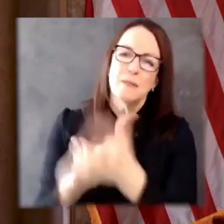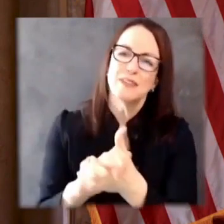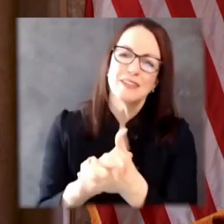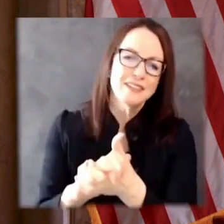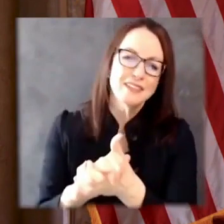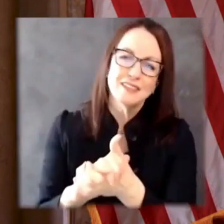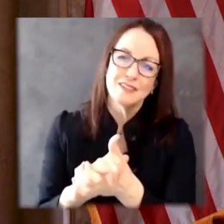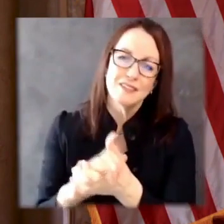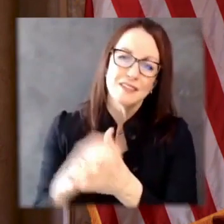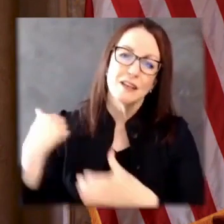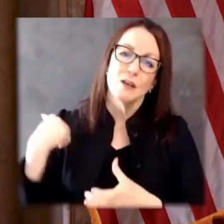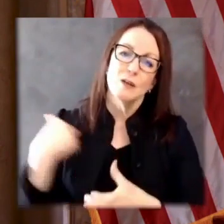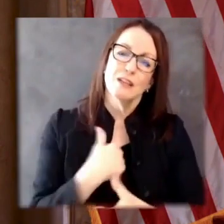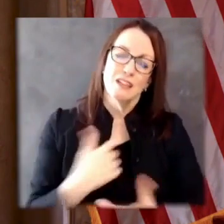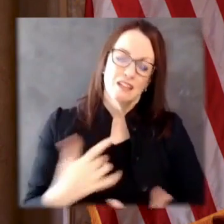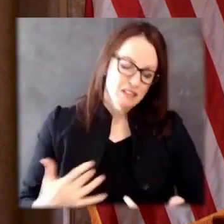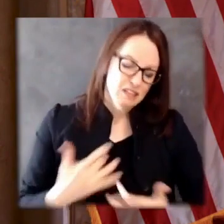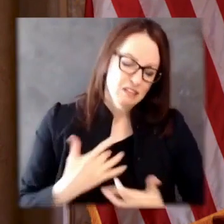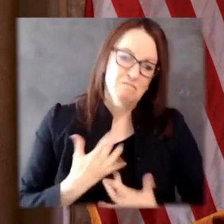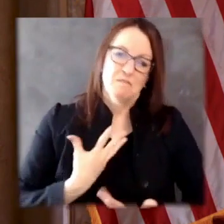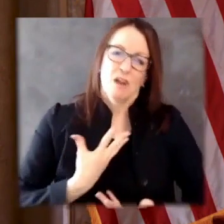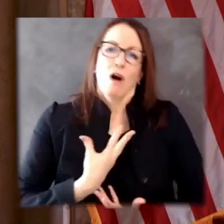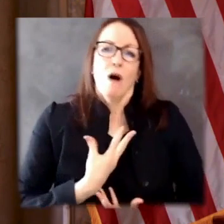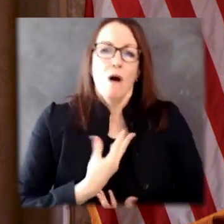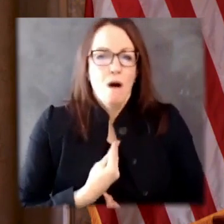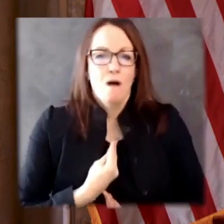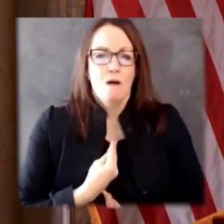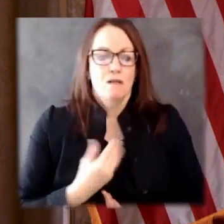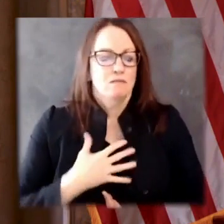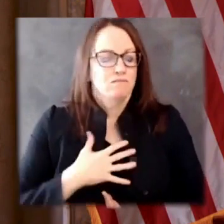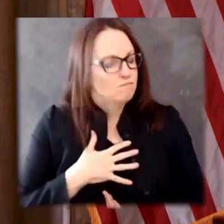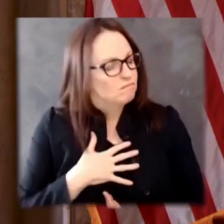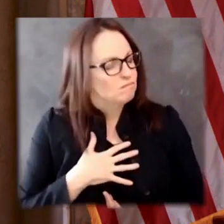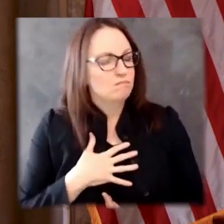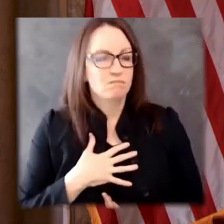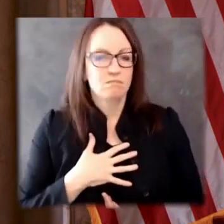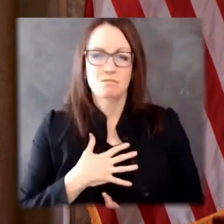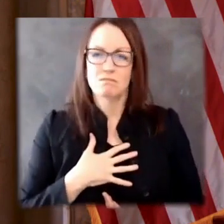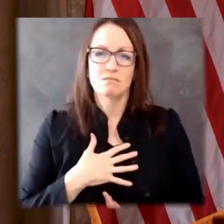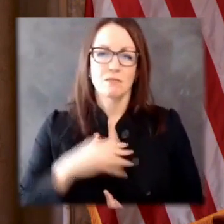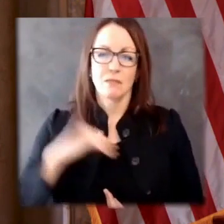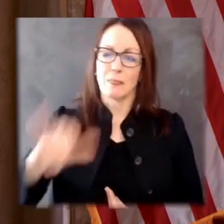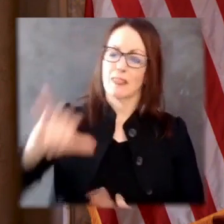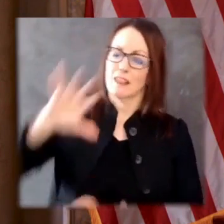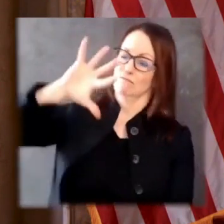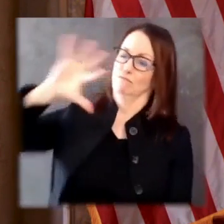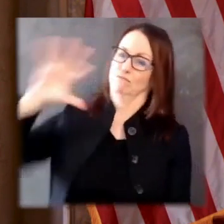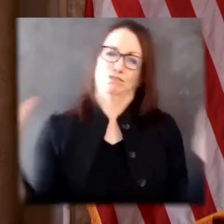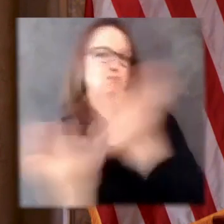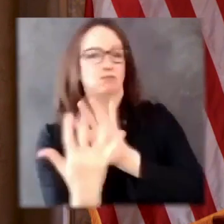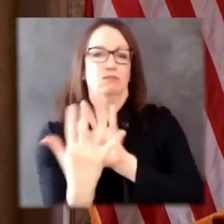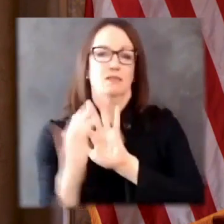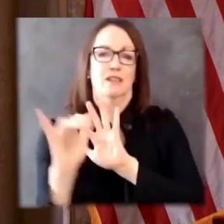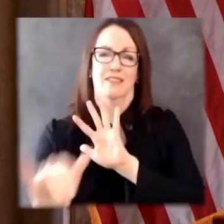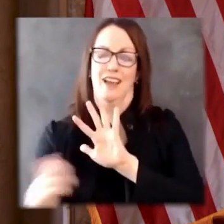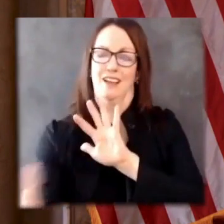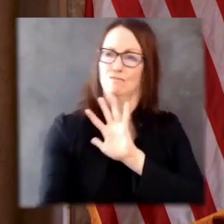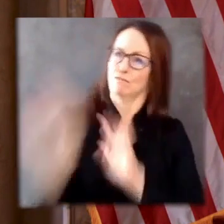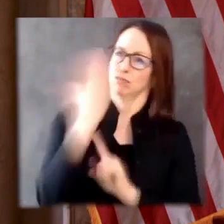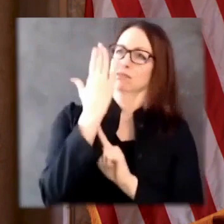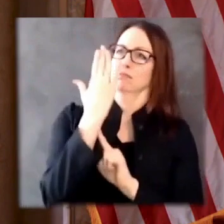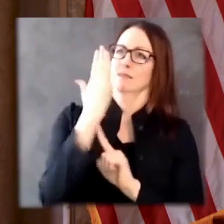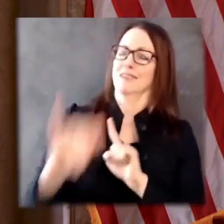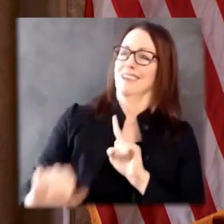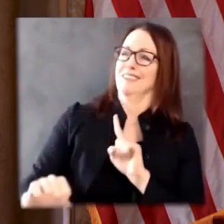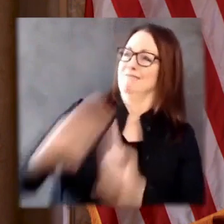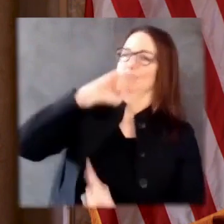challenge the depth of our empathy and the strength of our selflessness, and it did, but in more and different ways than we could